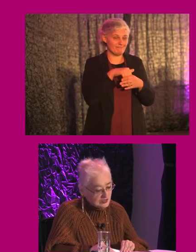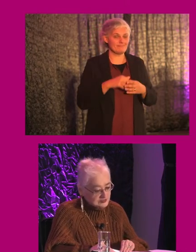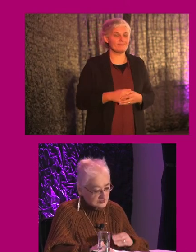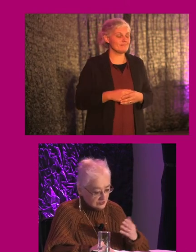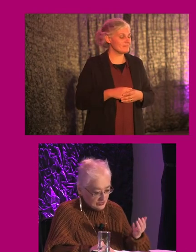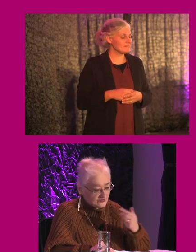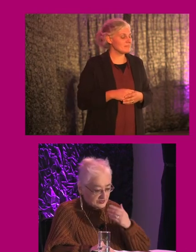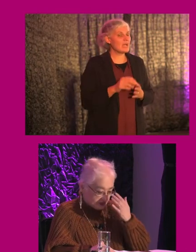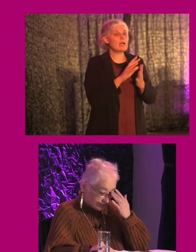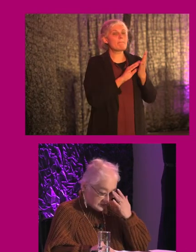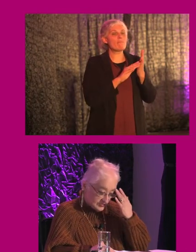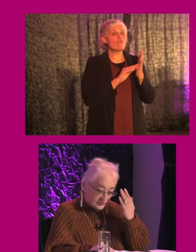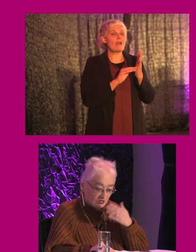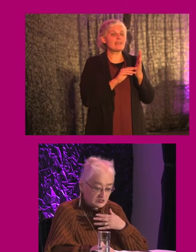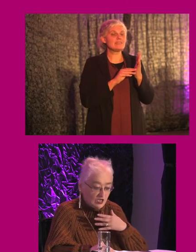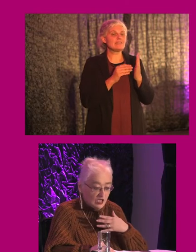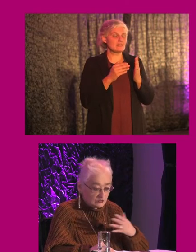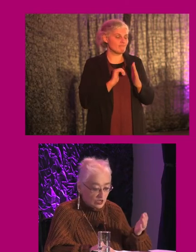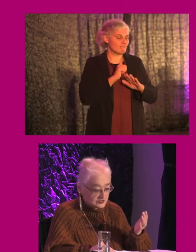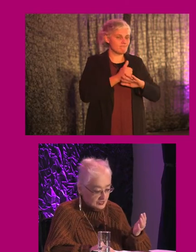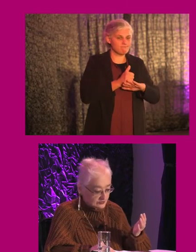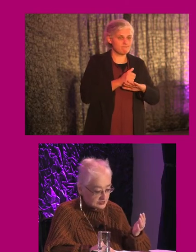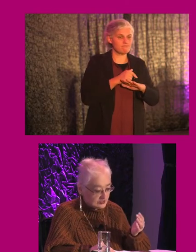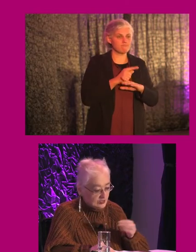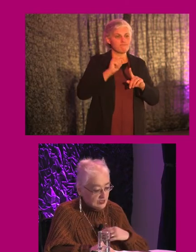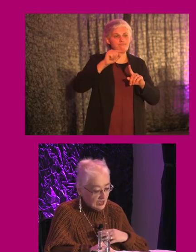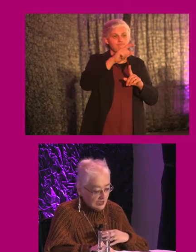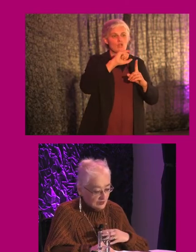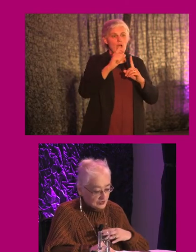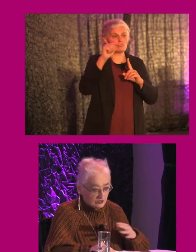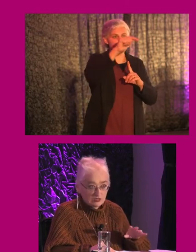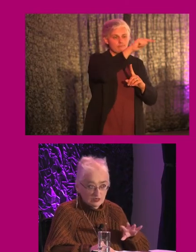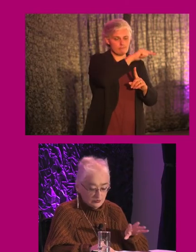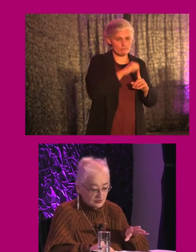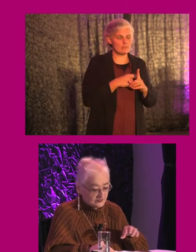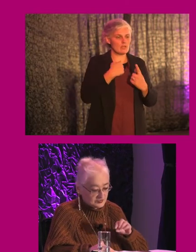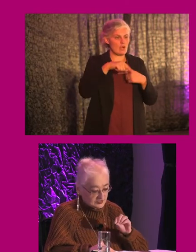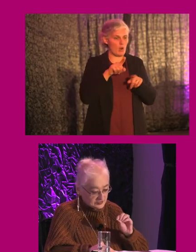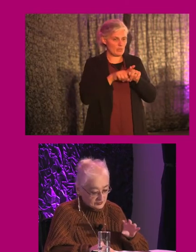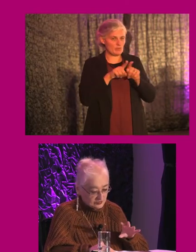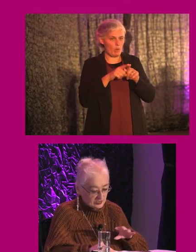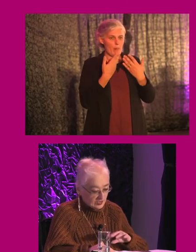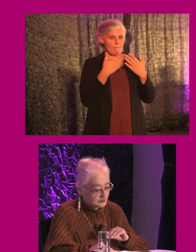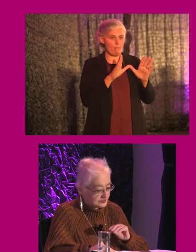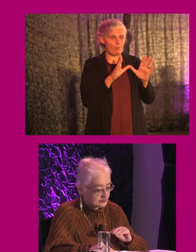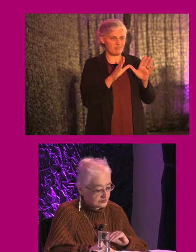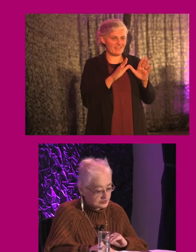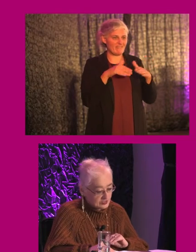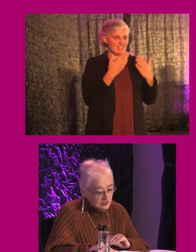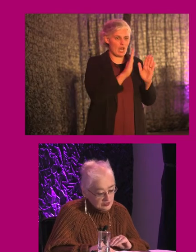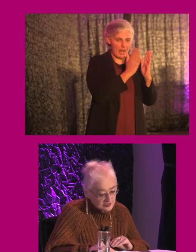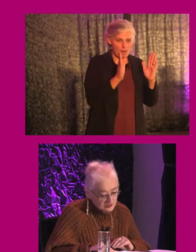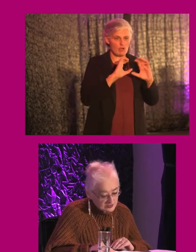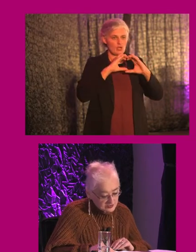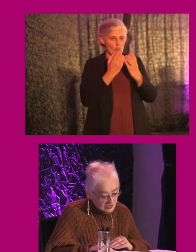Braille and tactile wayfinding signage has been installed across the county in all our public facilities, including our libraries and community